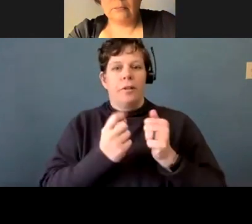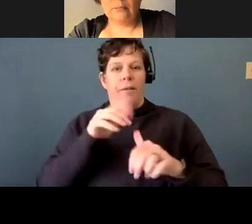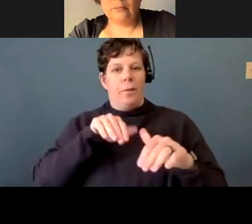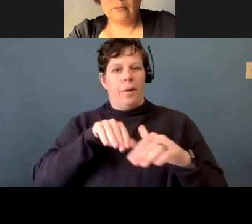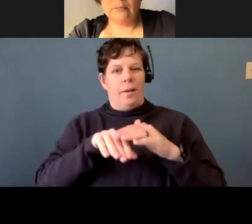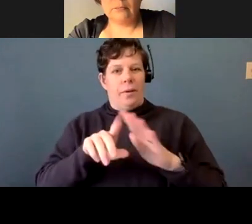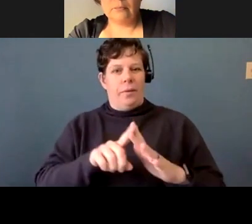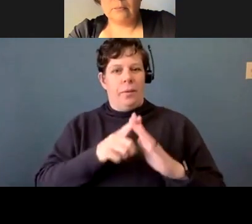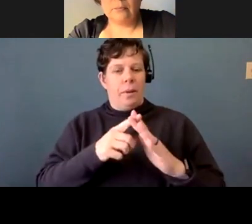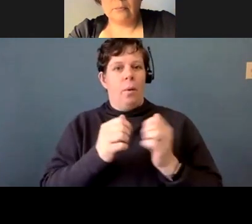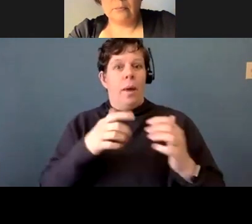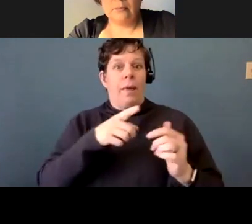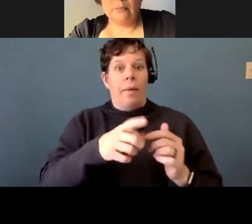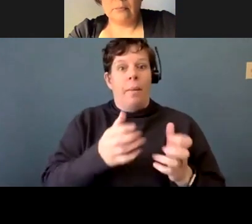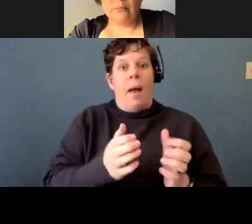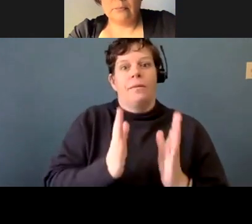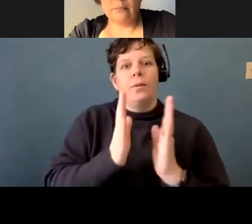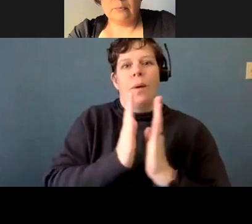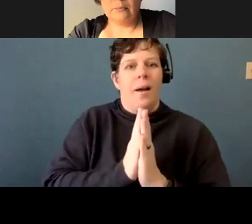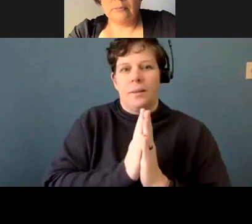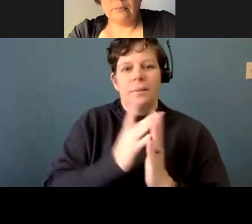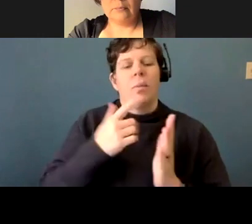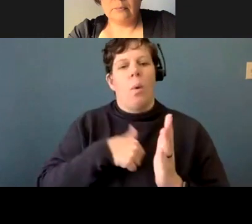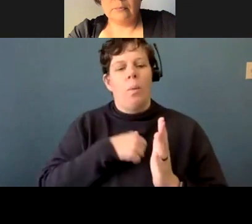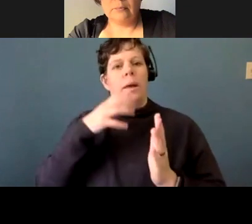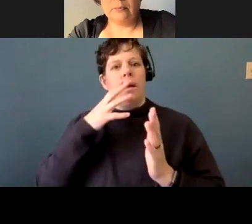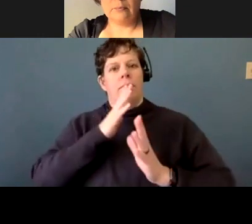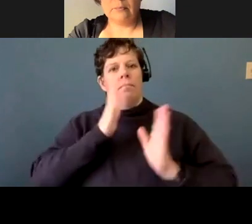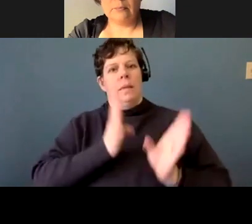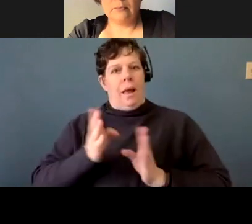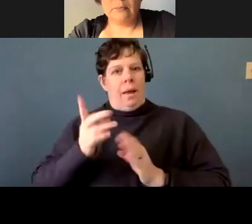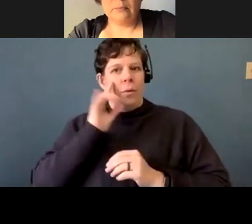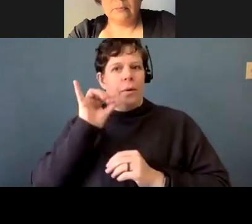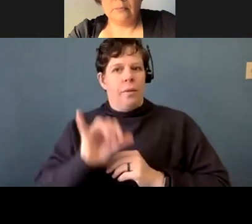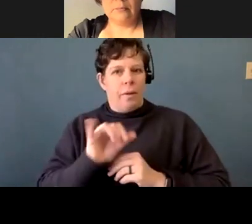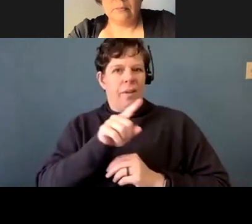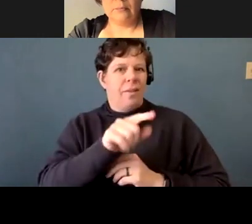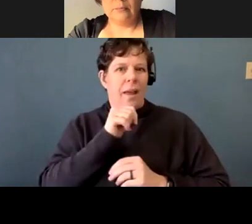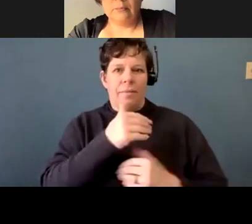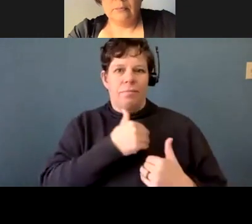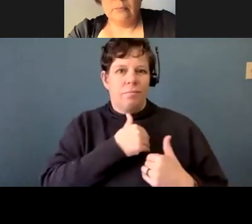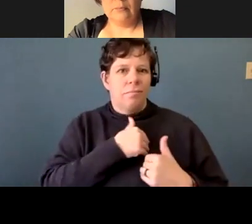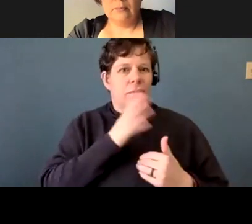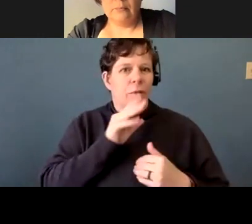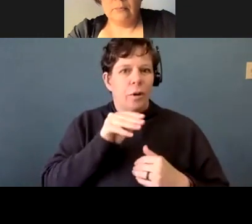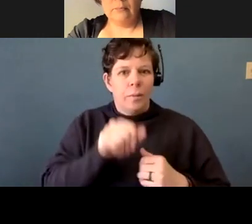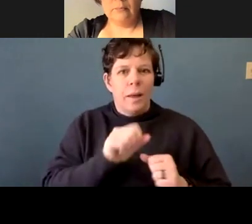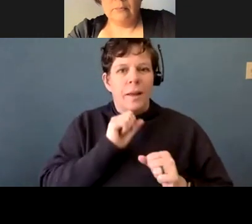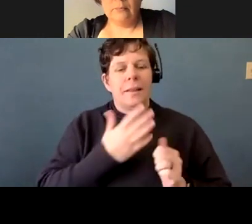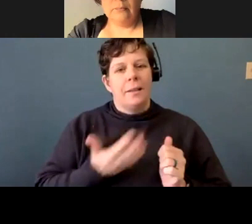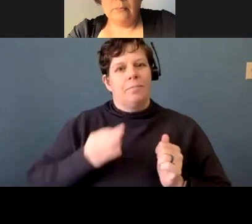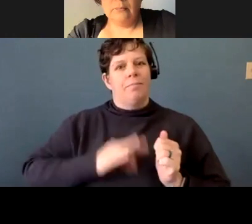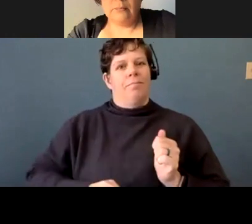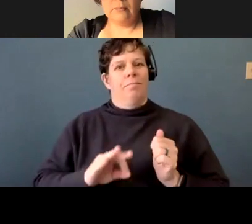beginning without them having to make that particular request or having to carry the cost of it. So I feel like that's been a win for our conference, our